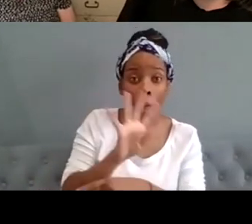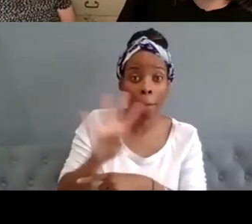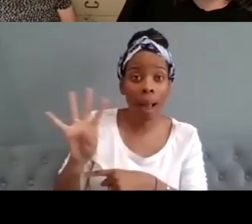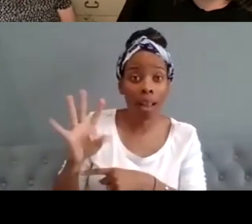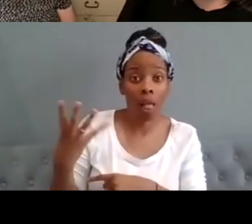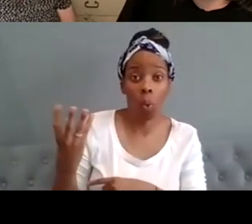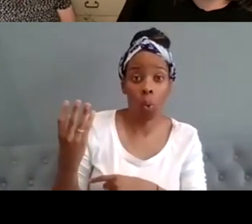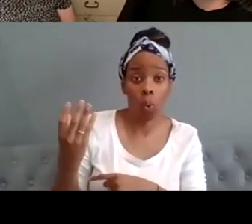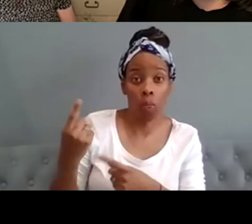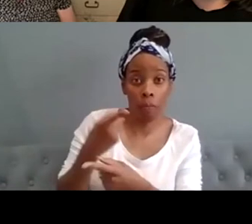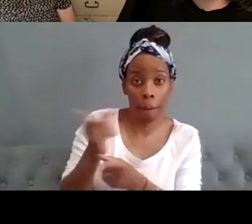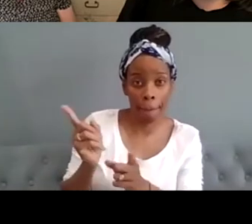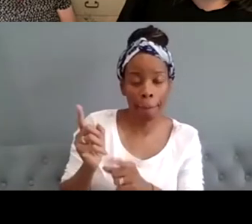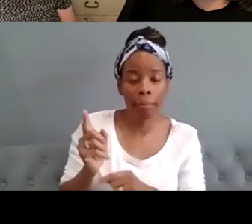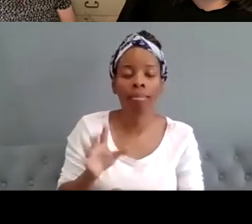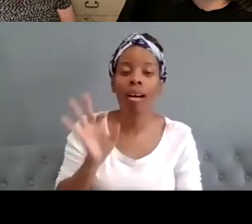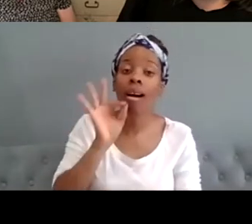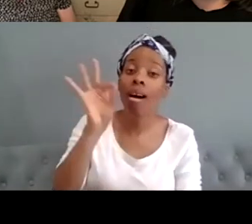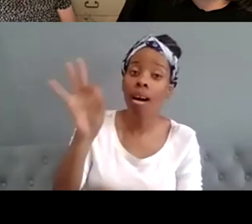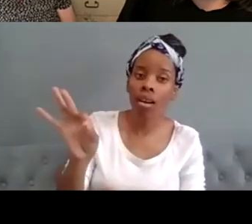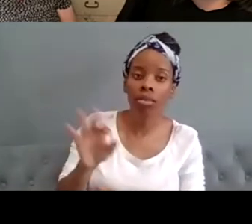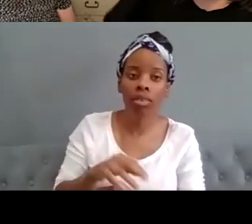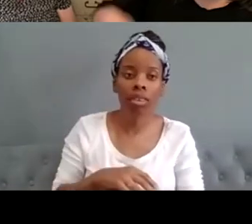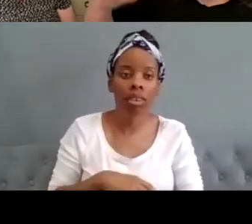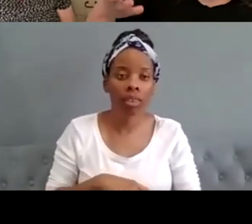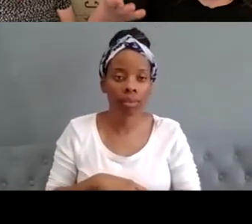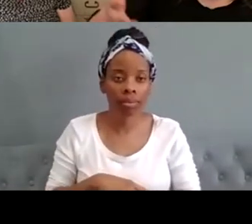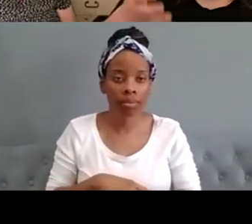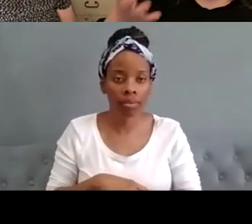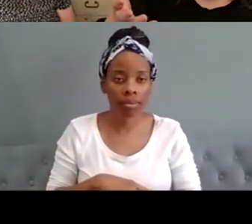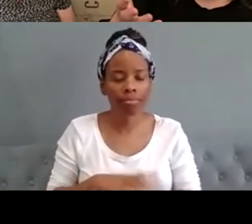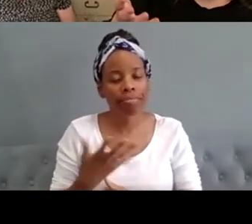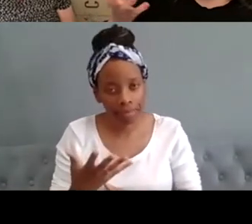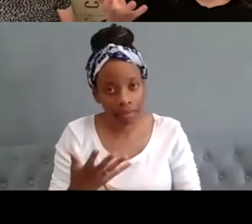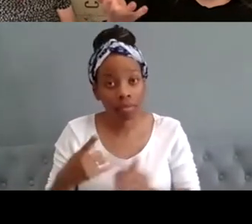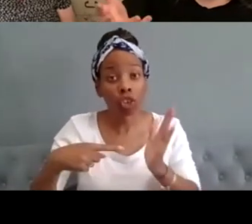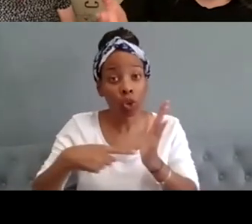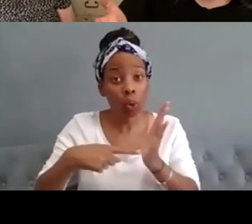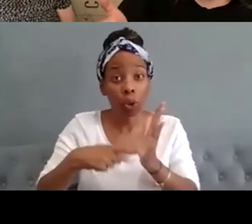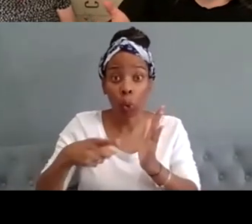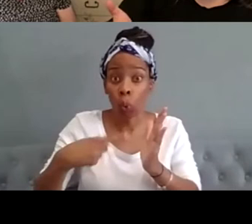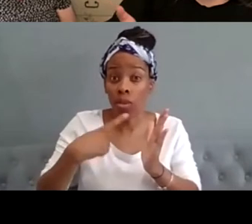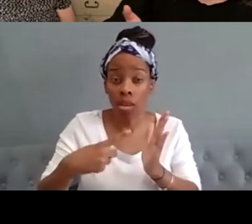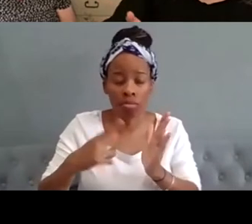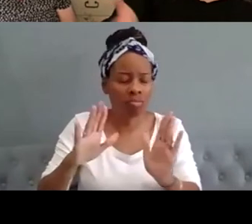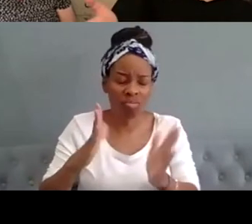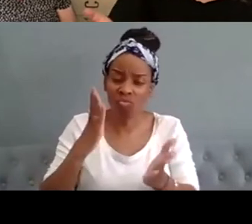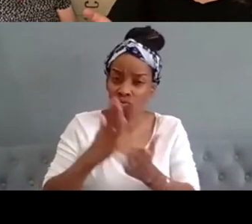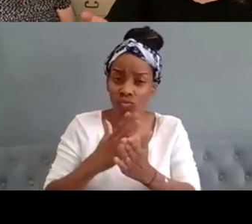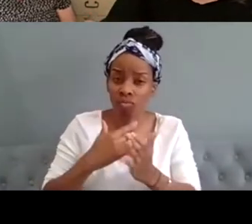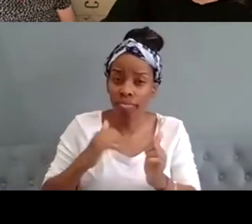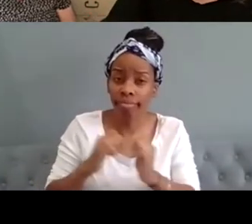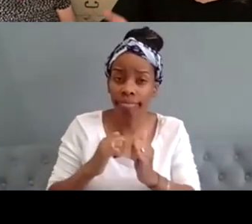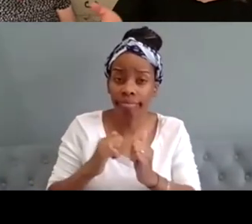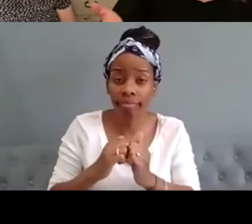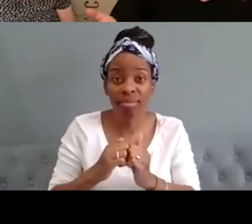and um ask because thompson what you just said is absolutely true that's what you said